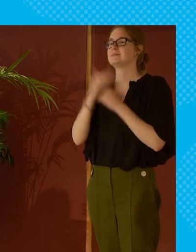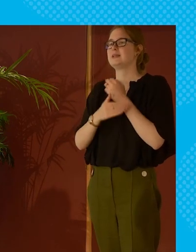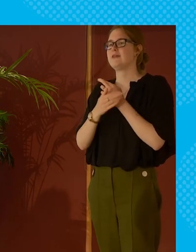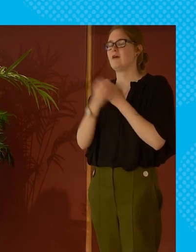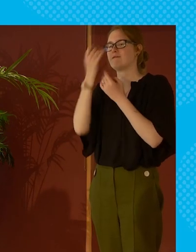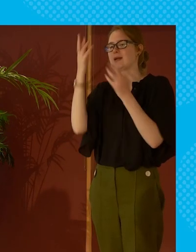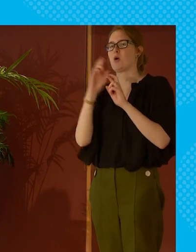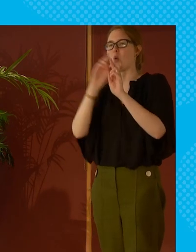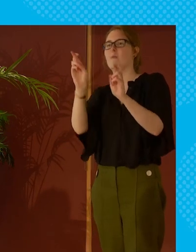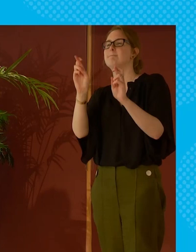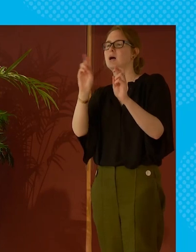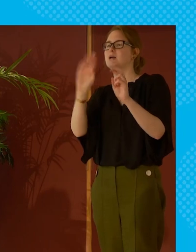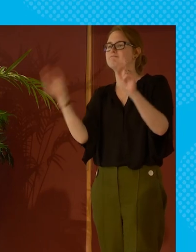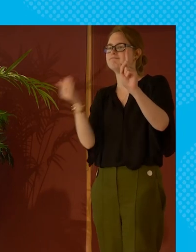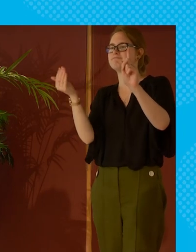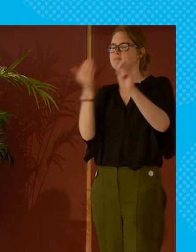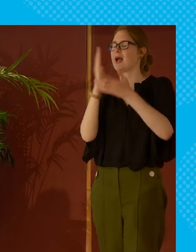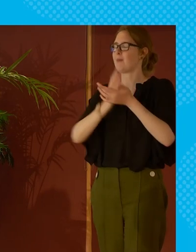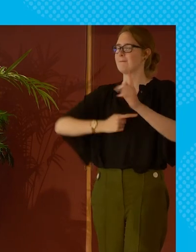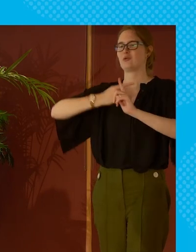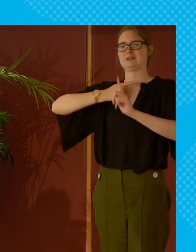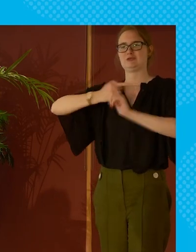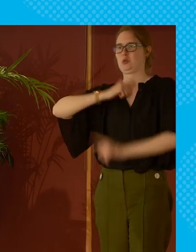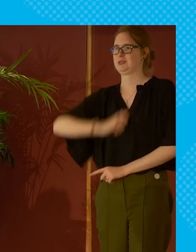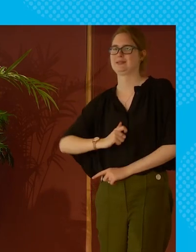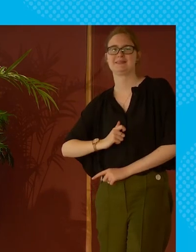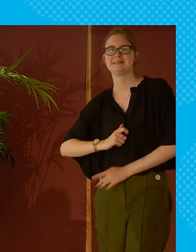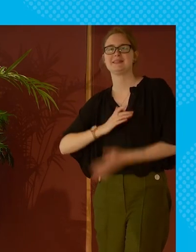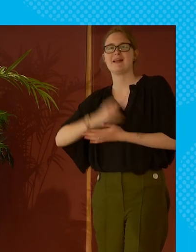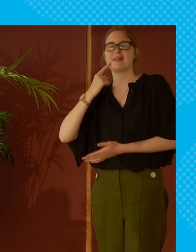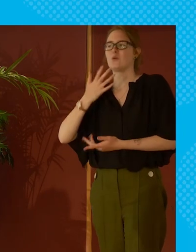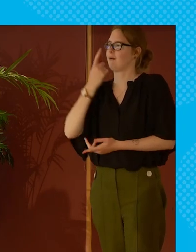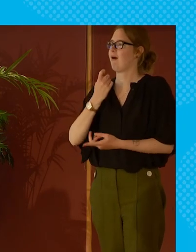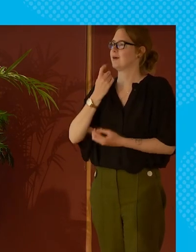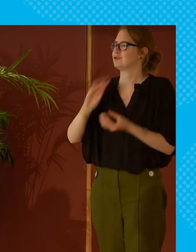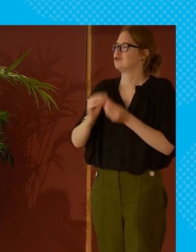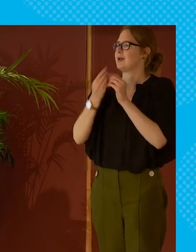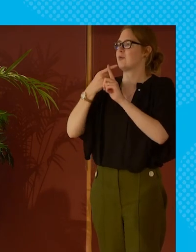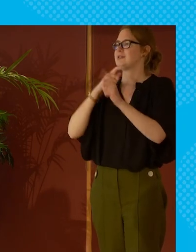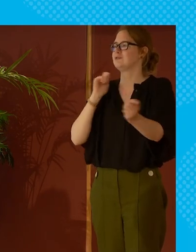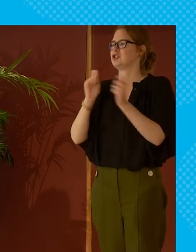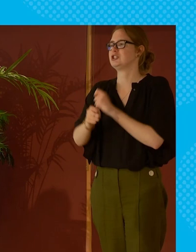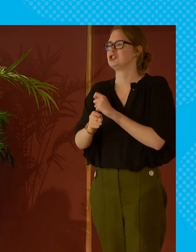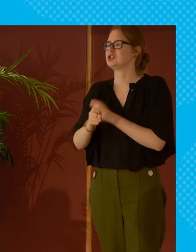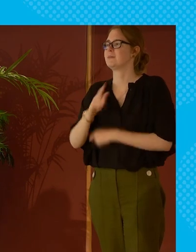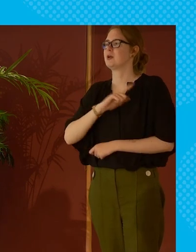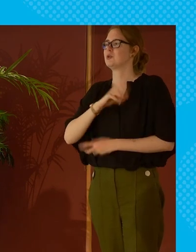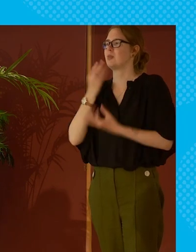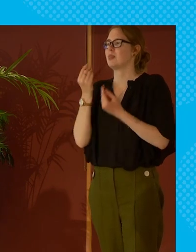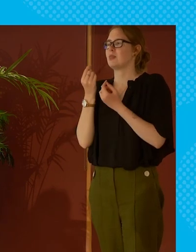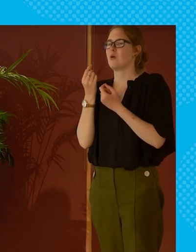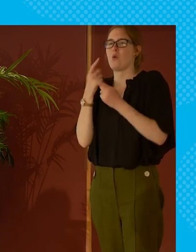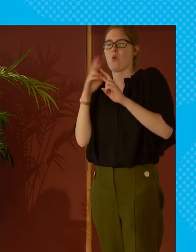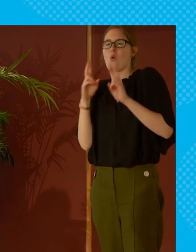never lose sight of hope you know i'm a real optimist i do think we can make things better because i think